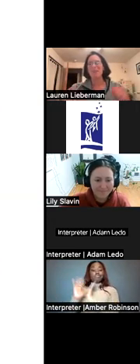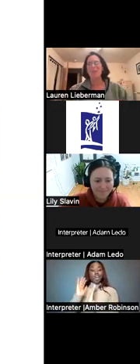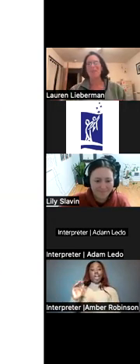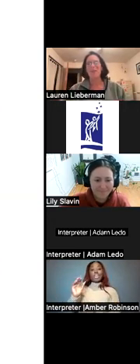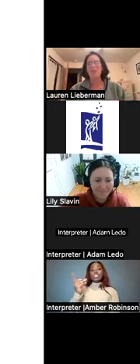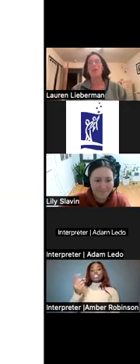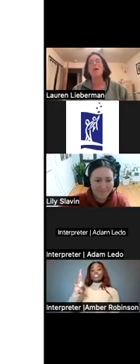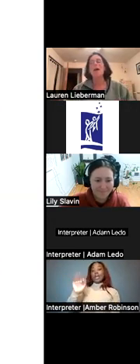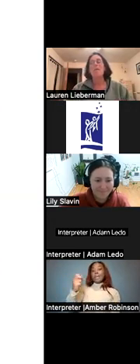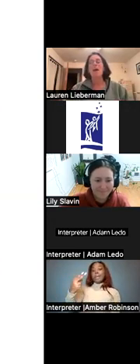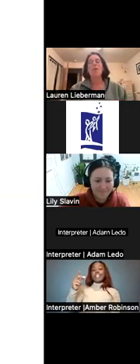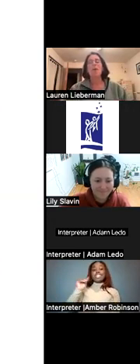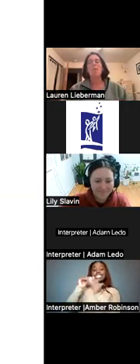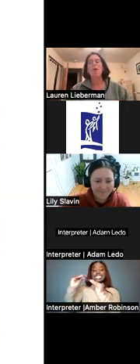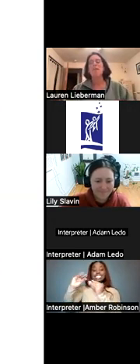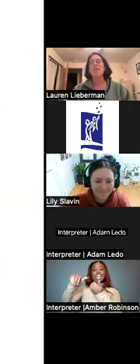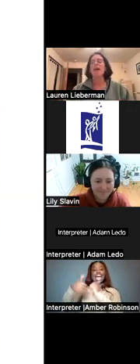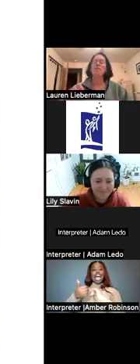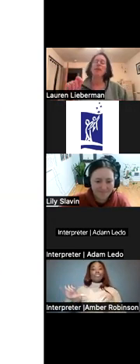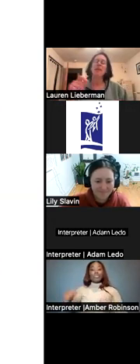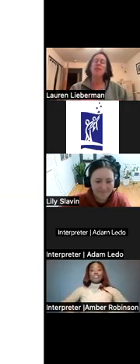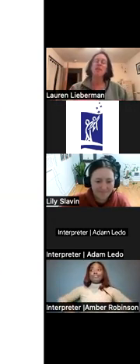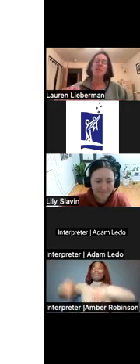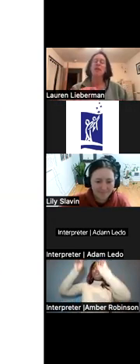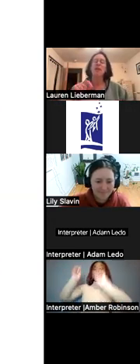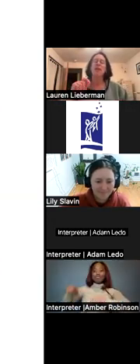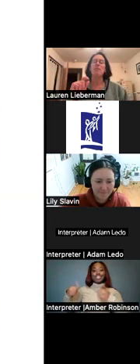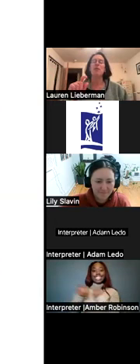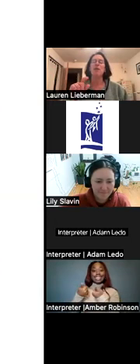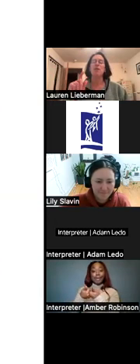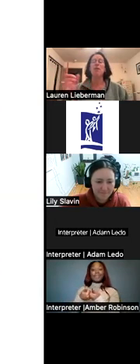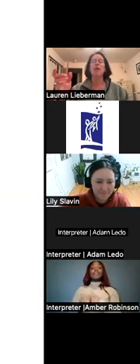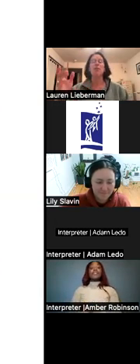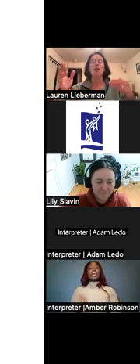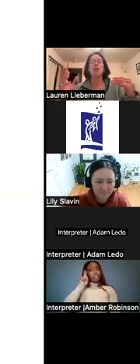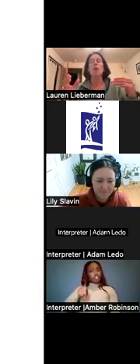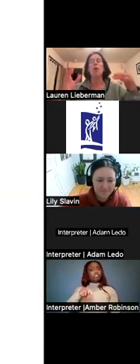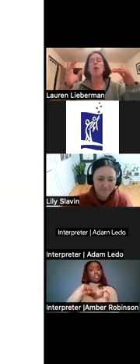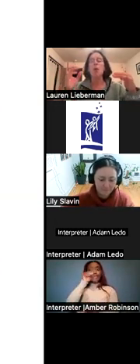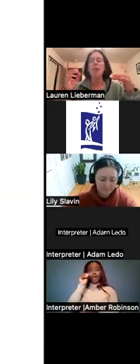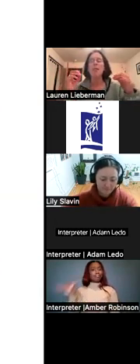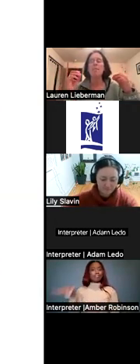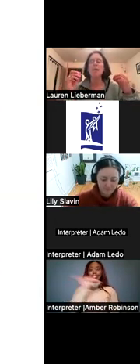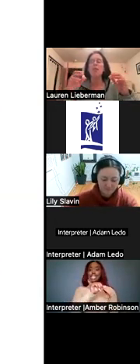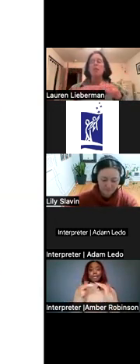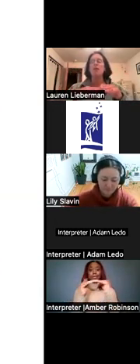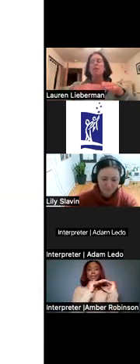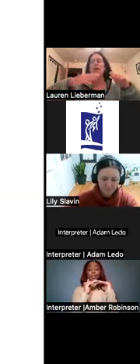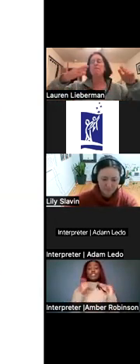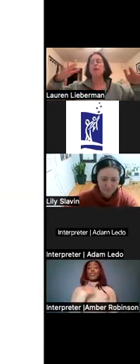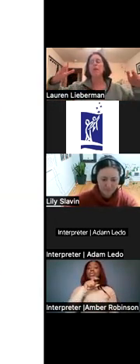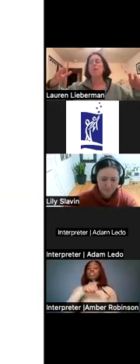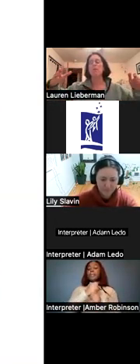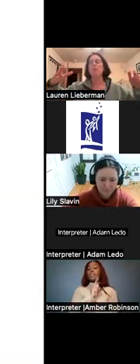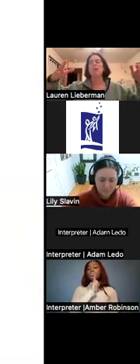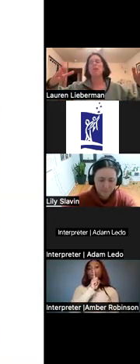Dr. Parachute. But the point is that they should be learning the same units as their peers. And so we need to make sure that there's